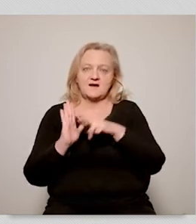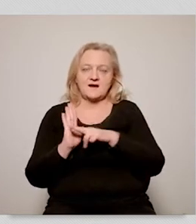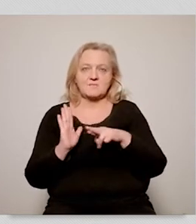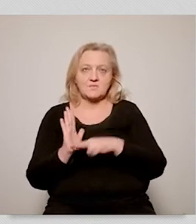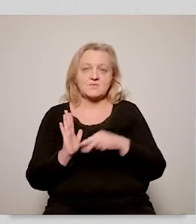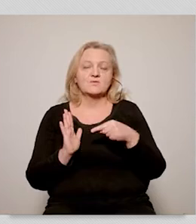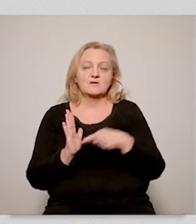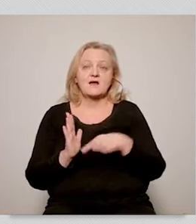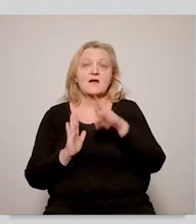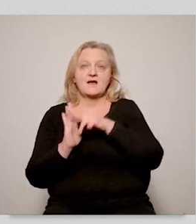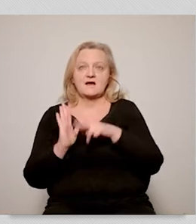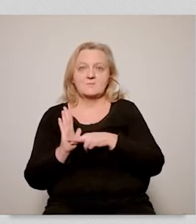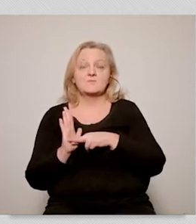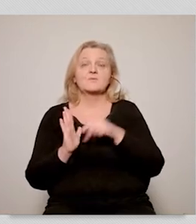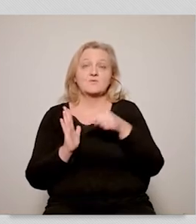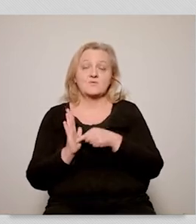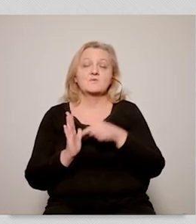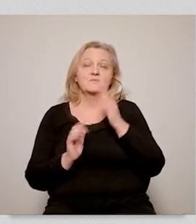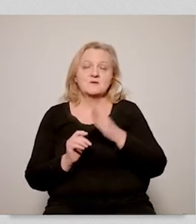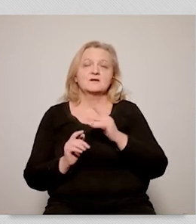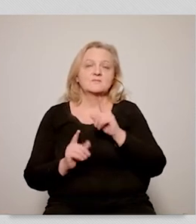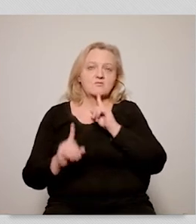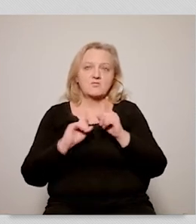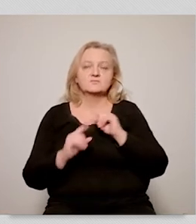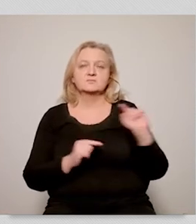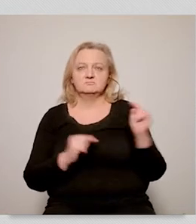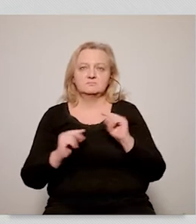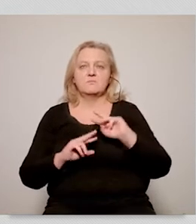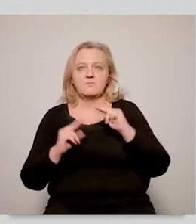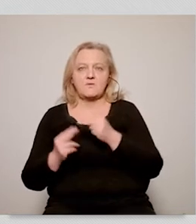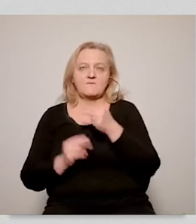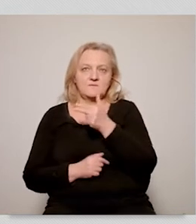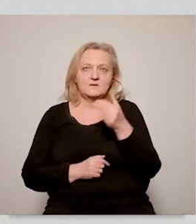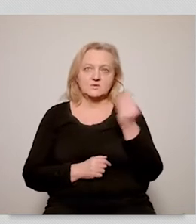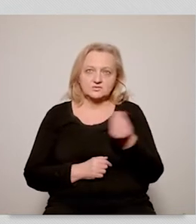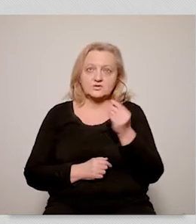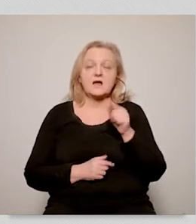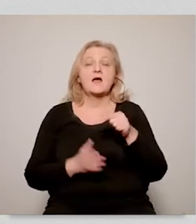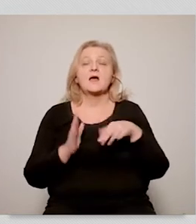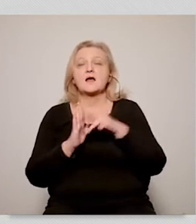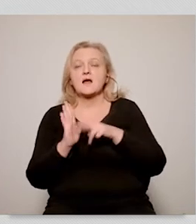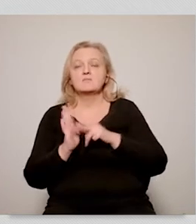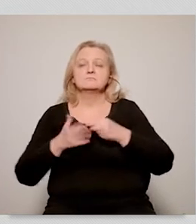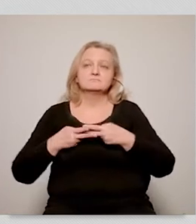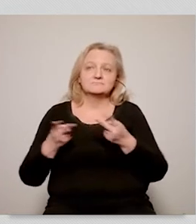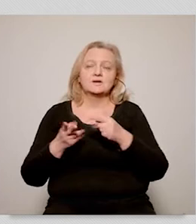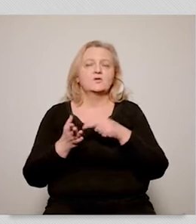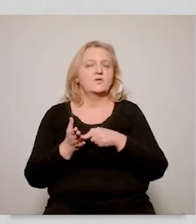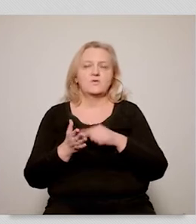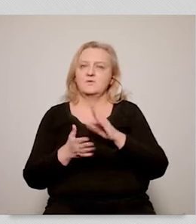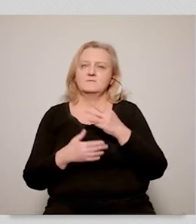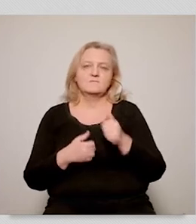And we've both published very interesting reports on the European Green Deal,